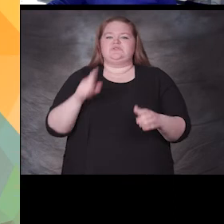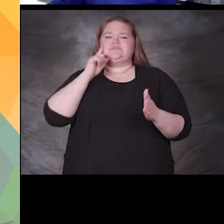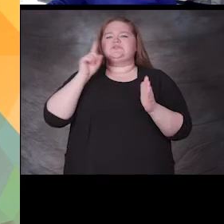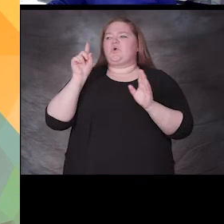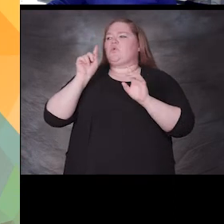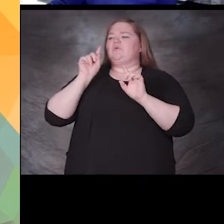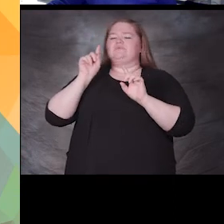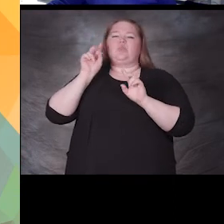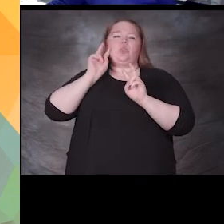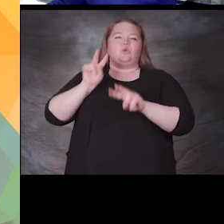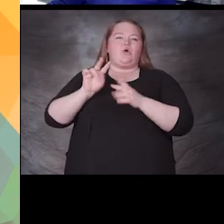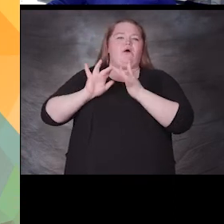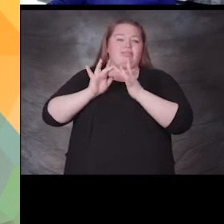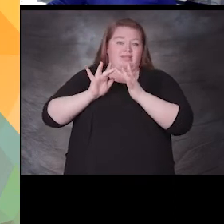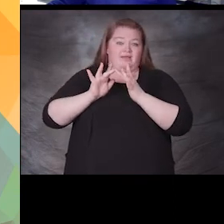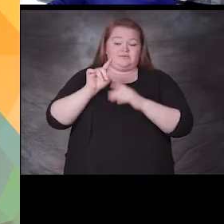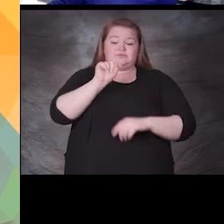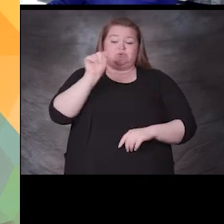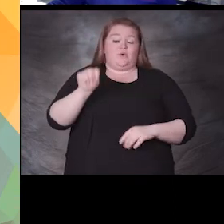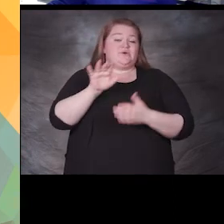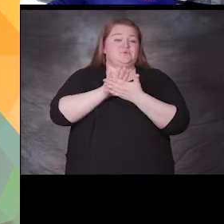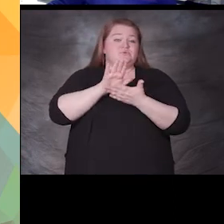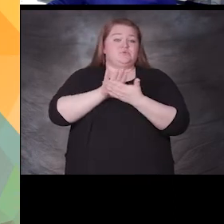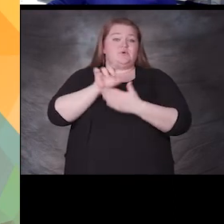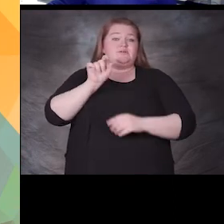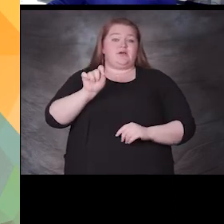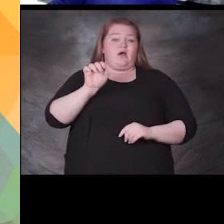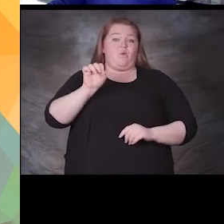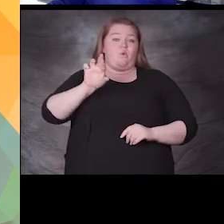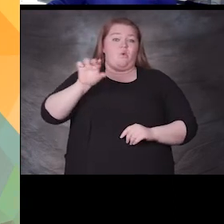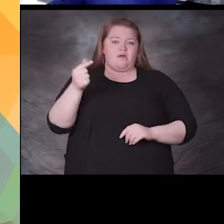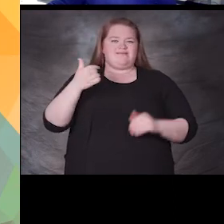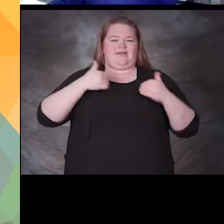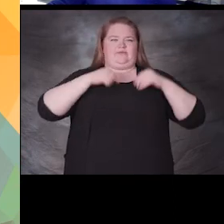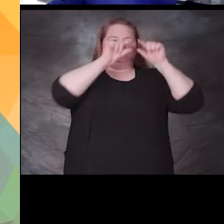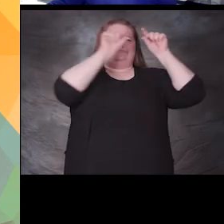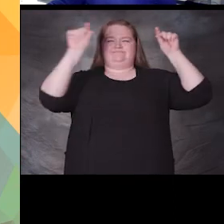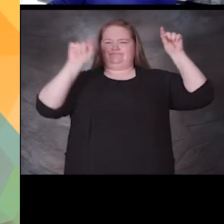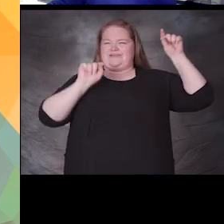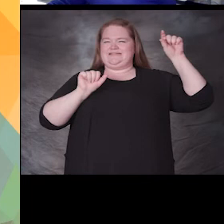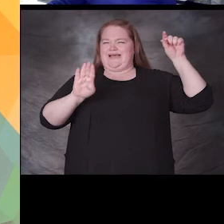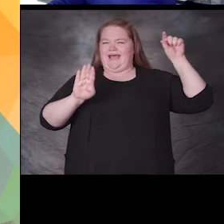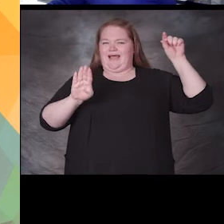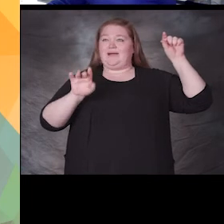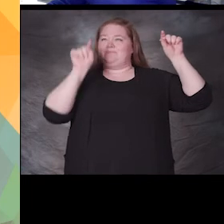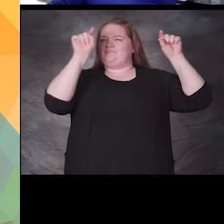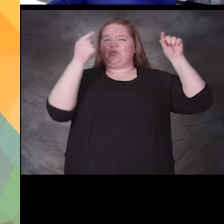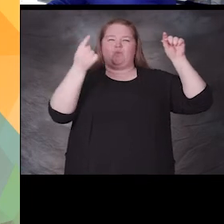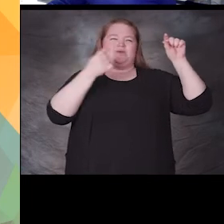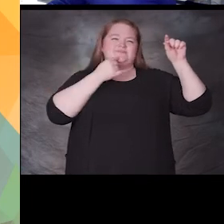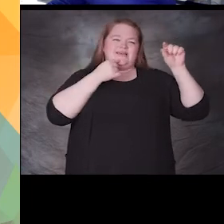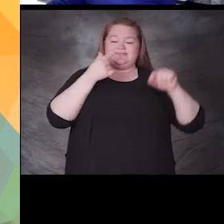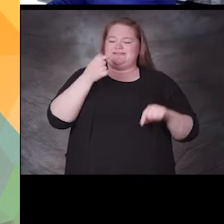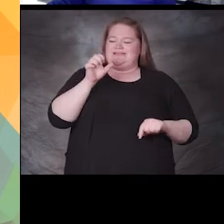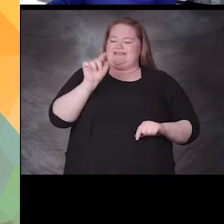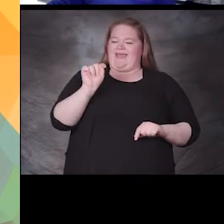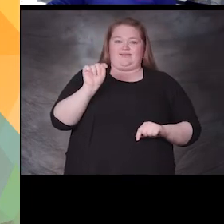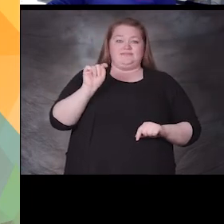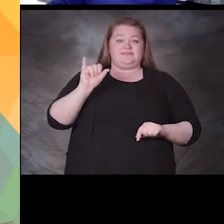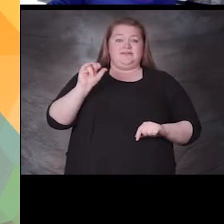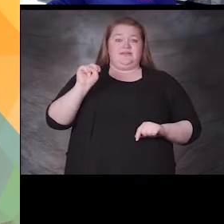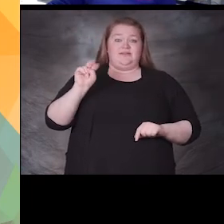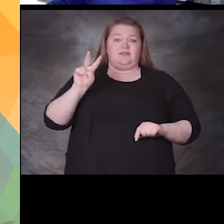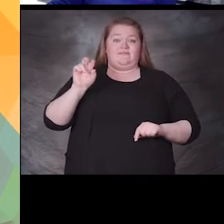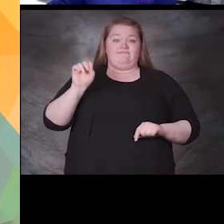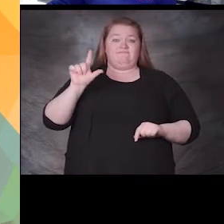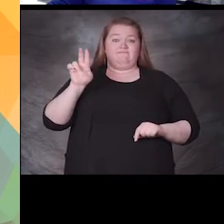to tacomaschools.org the get involved tab and once you have your application ready we just need a color copier